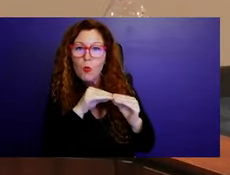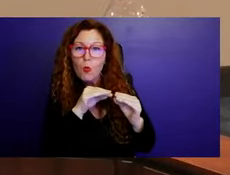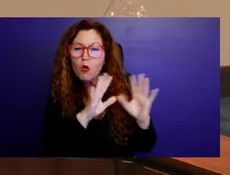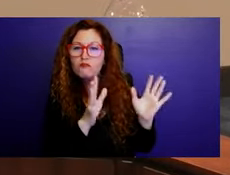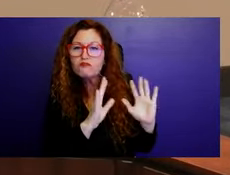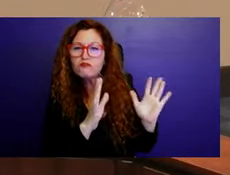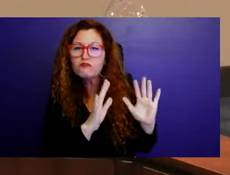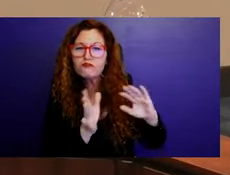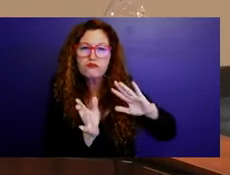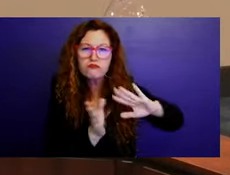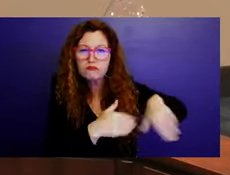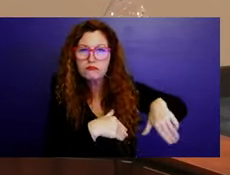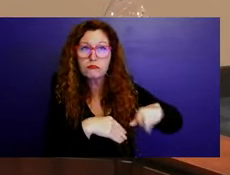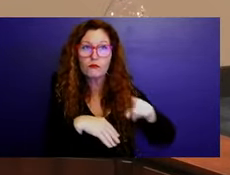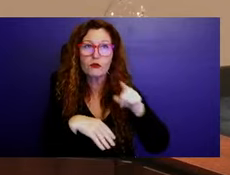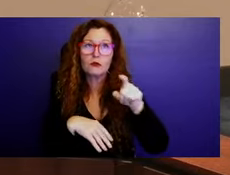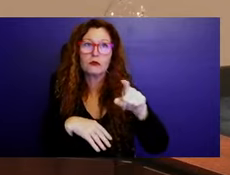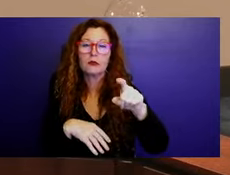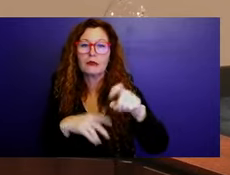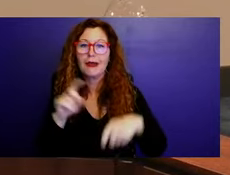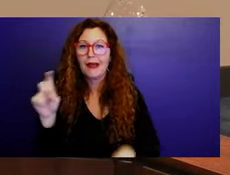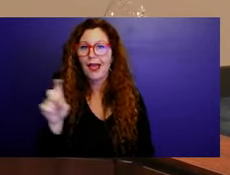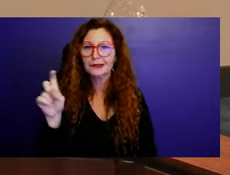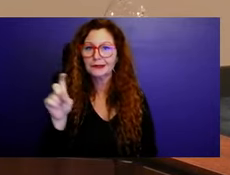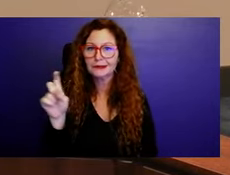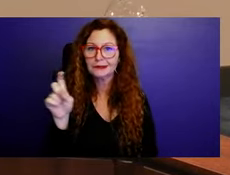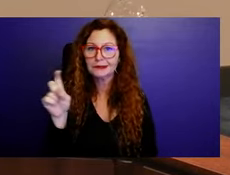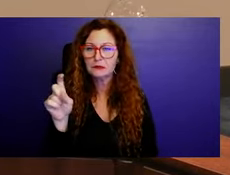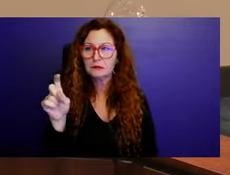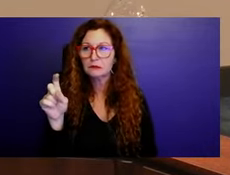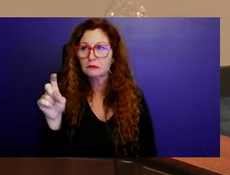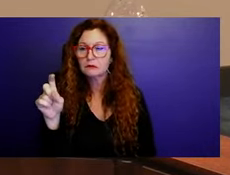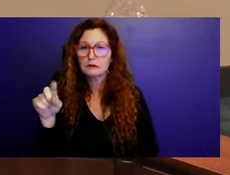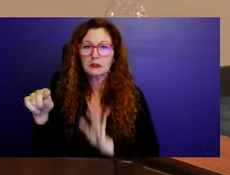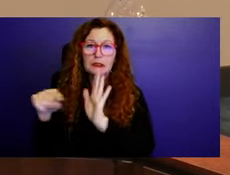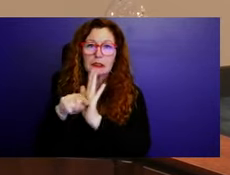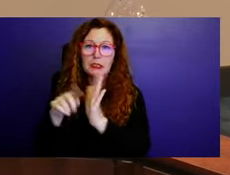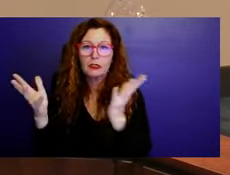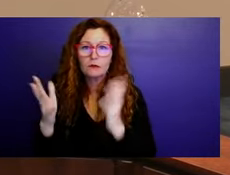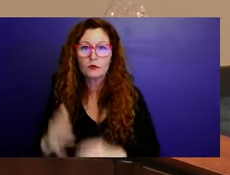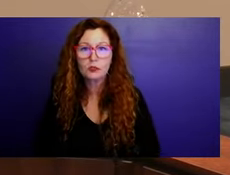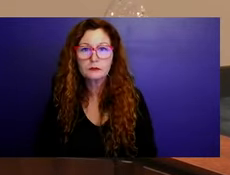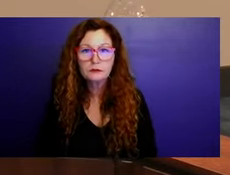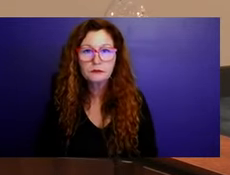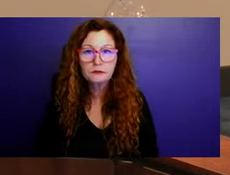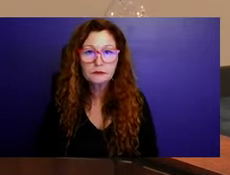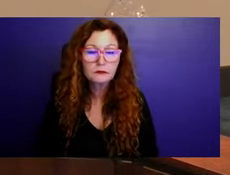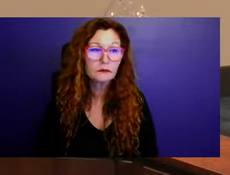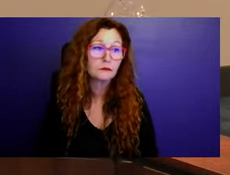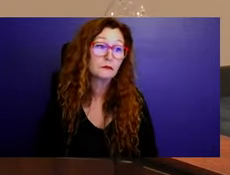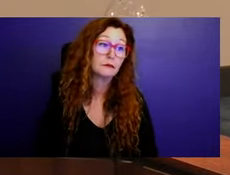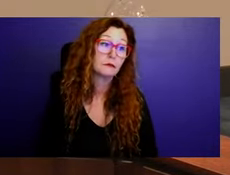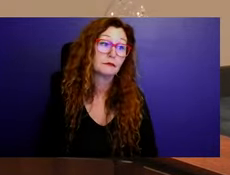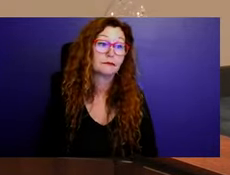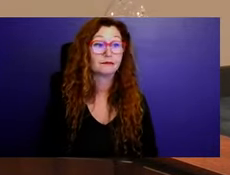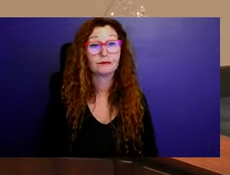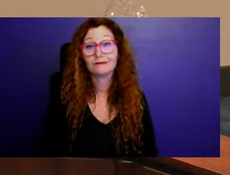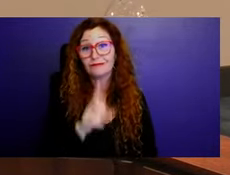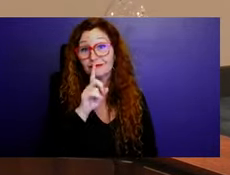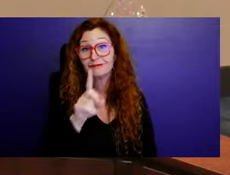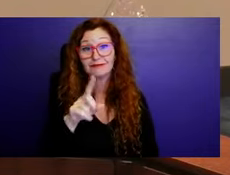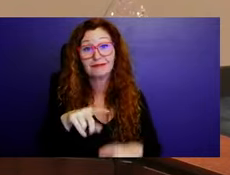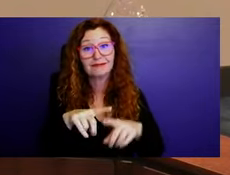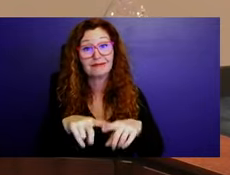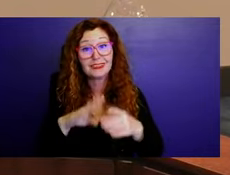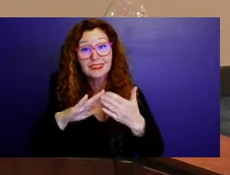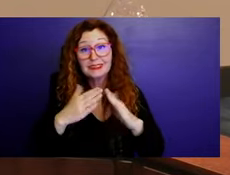So a lot of this, um, is going to end up being strategy on terms of the city. If